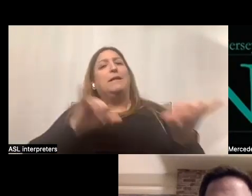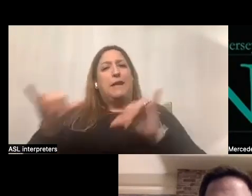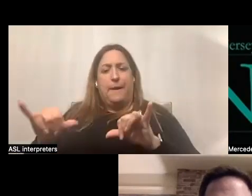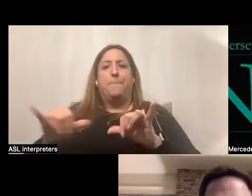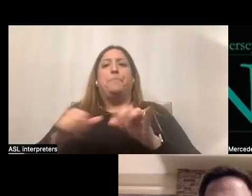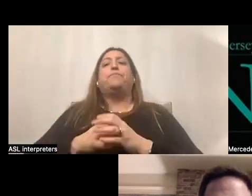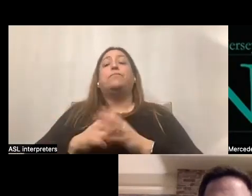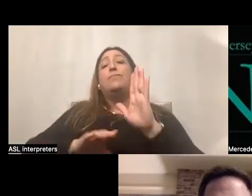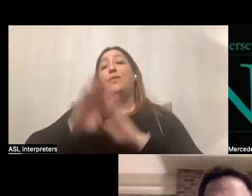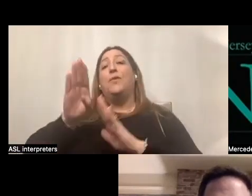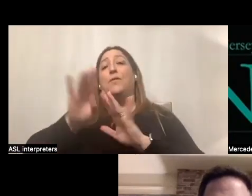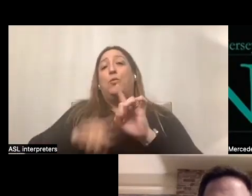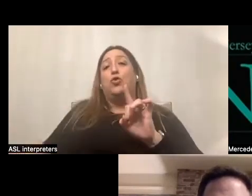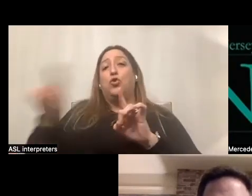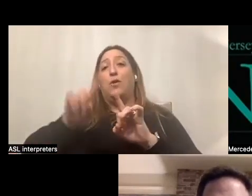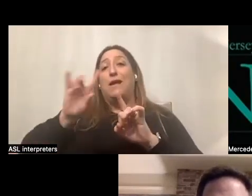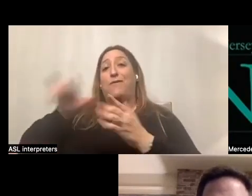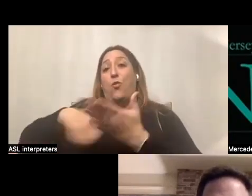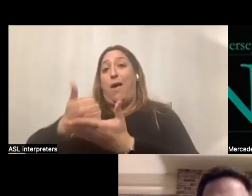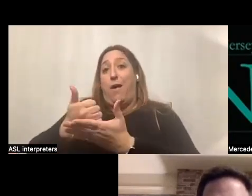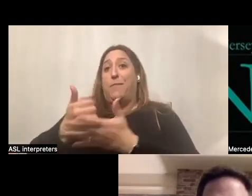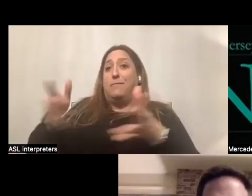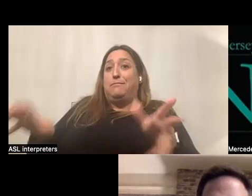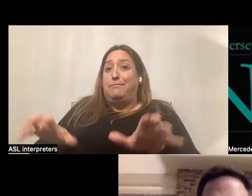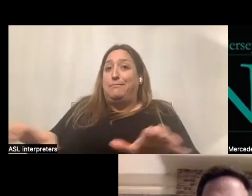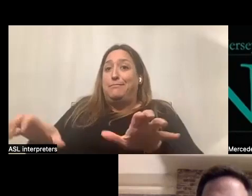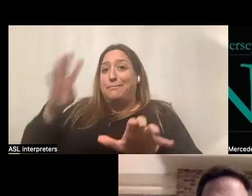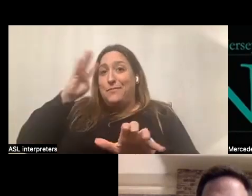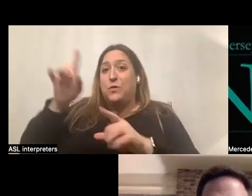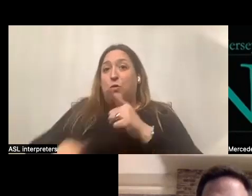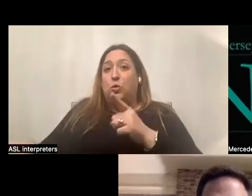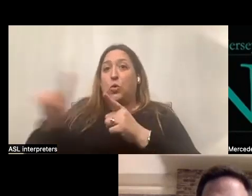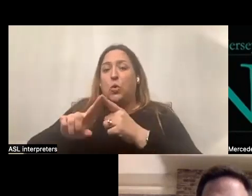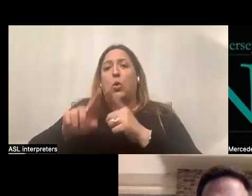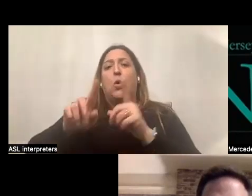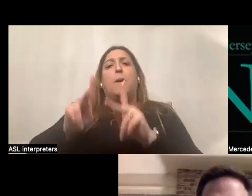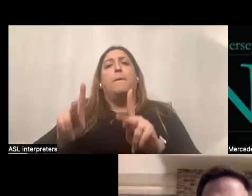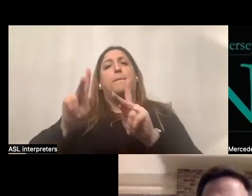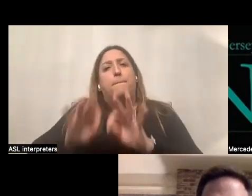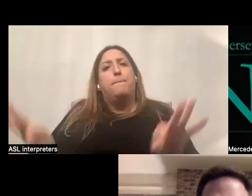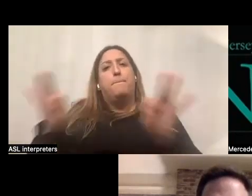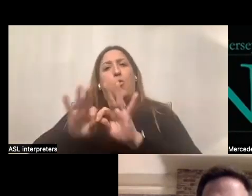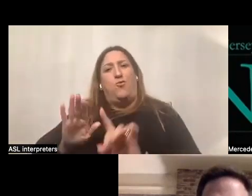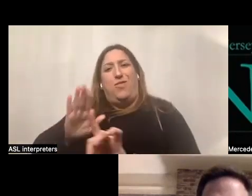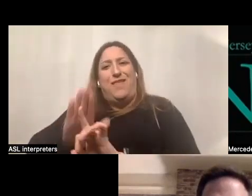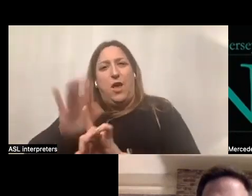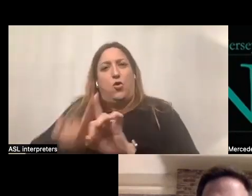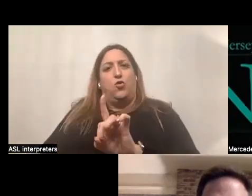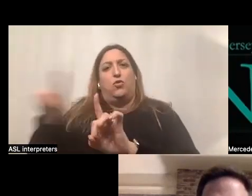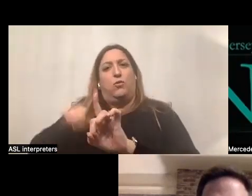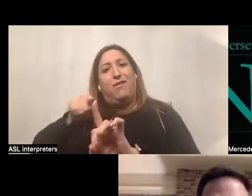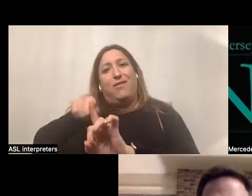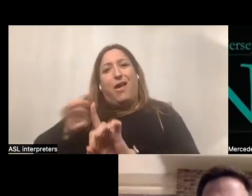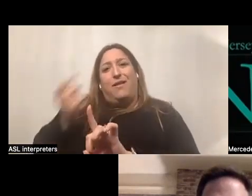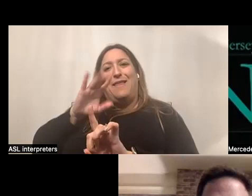developing a circle, if you're helping someone develop a circle, it's really important that that person whose circle it is has an understanding of their